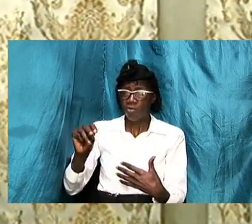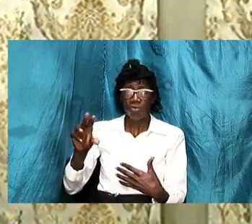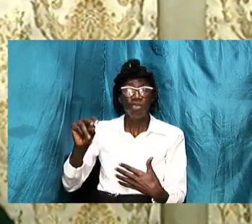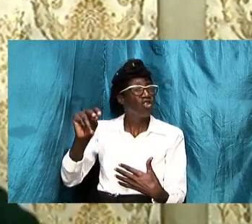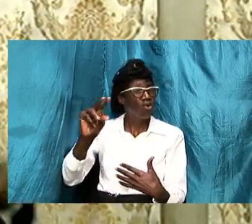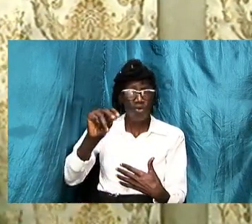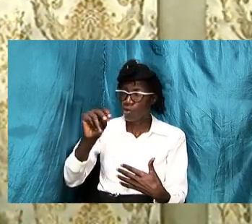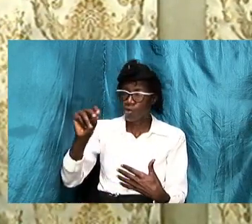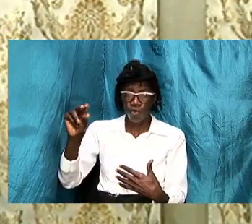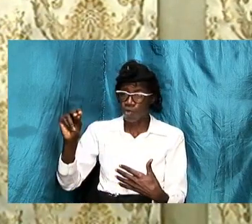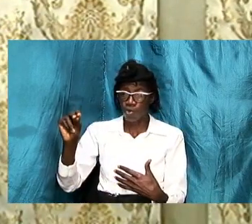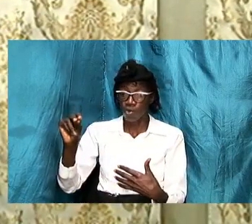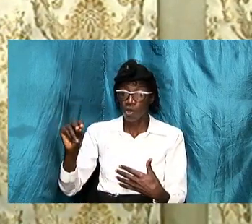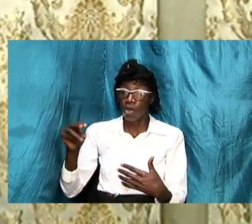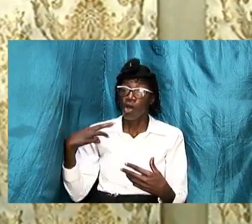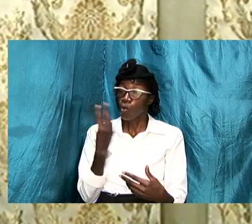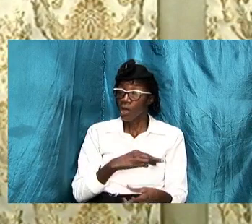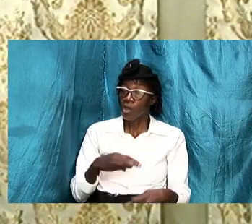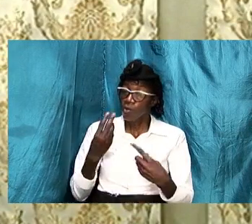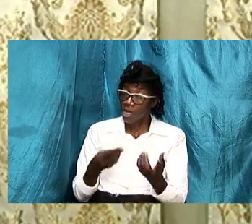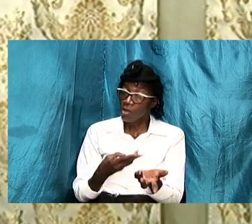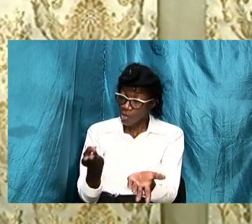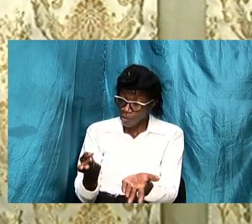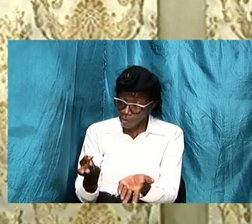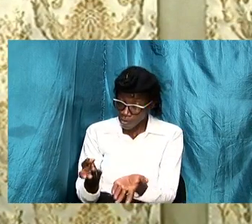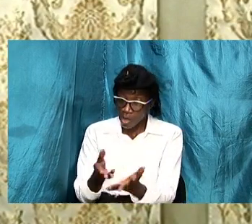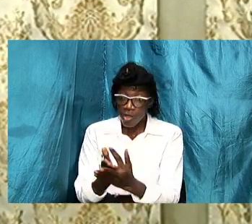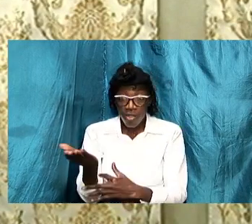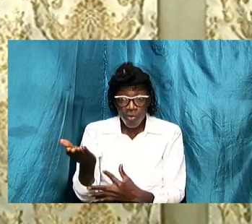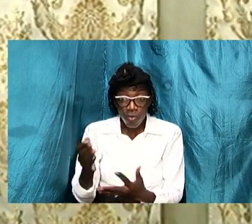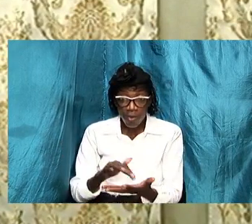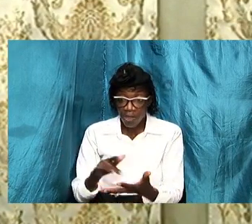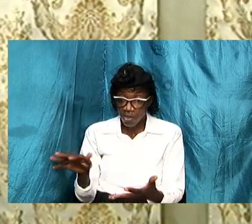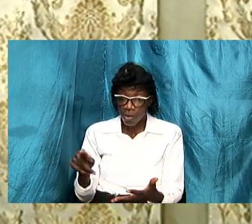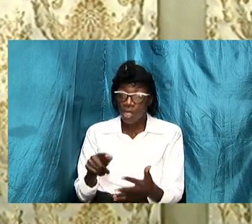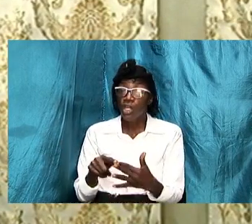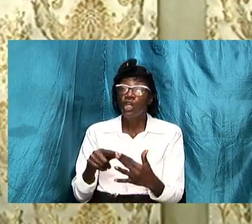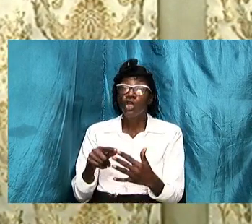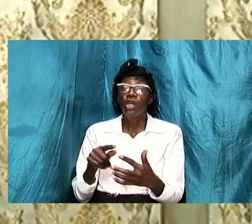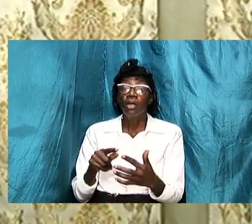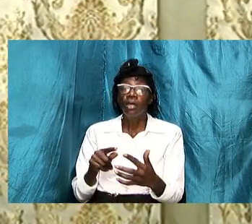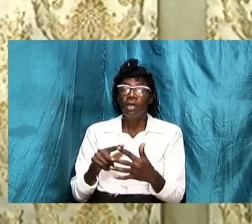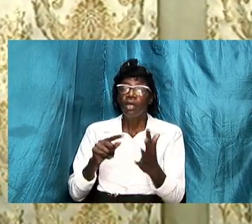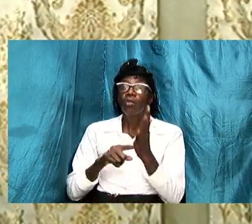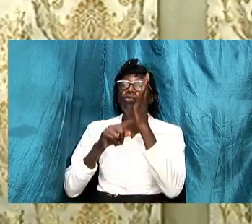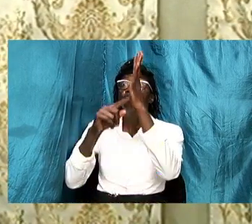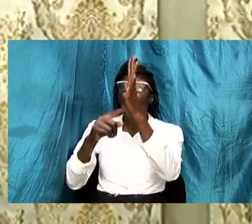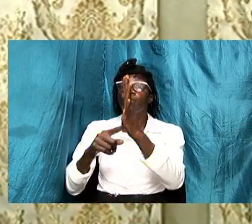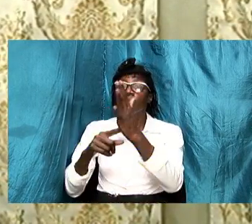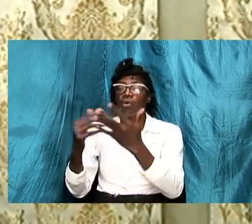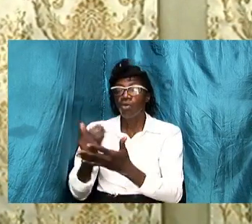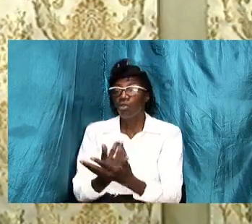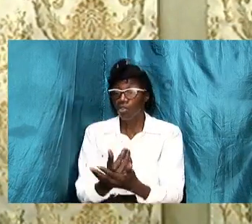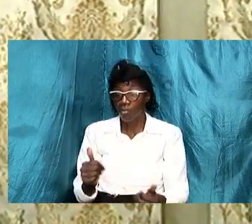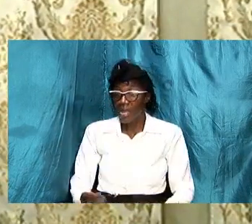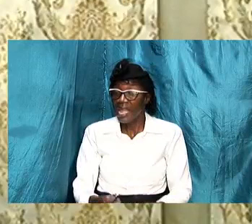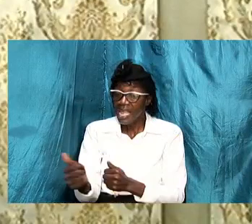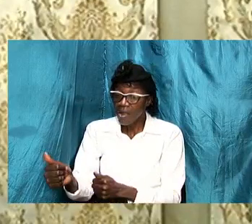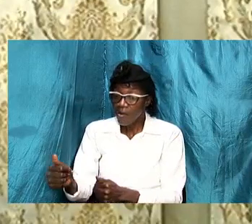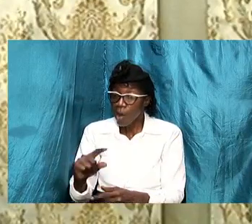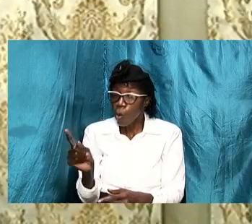no we are going through these studies yes to highlight some of the areas where we would have gone wrong